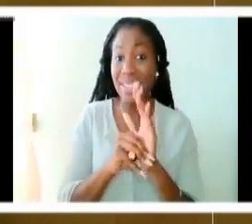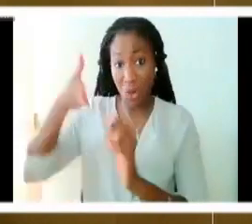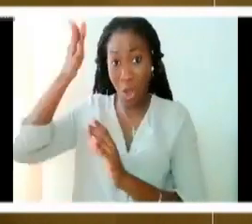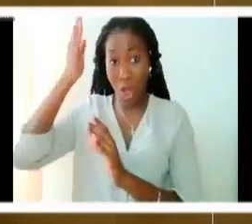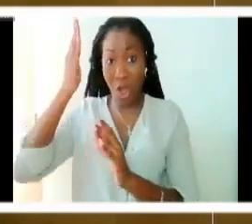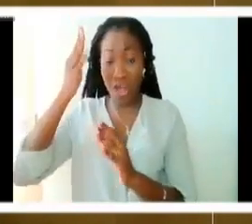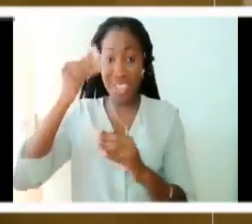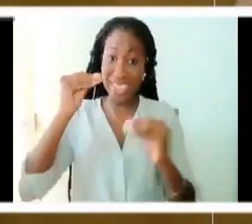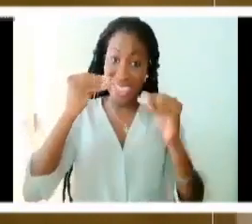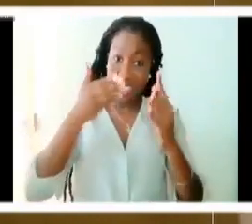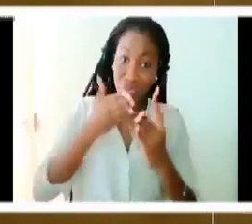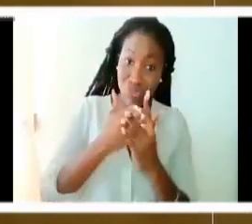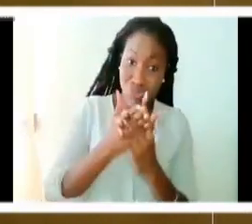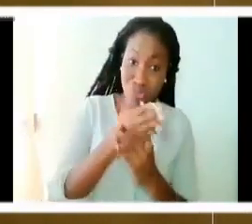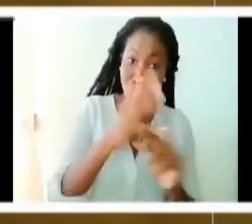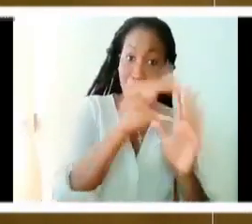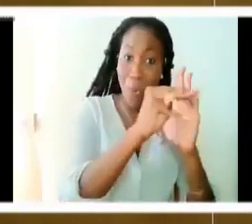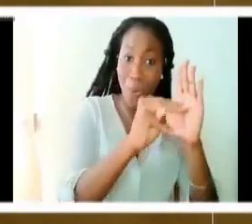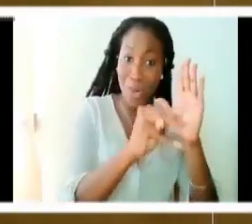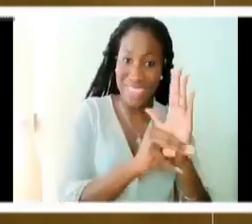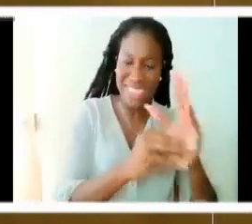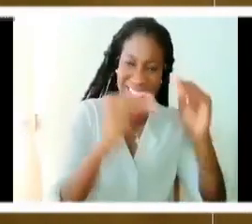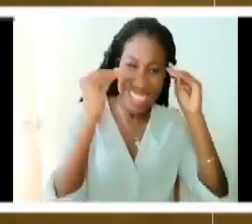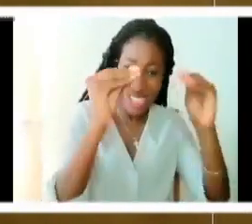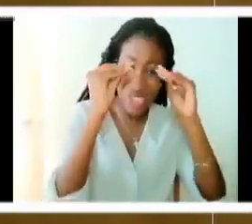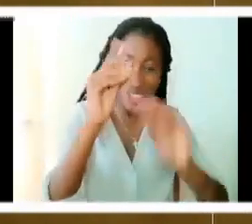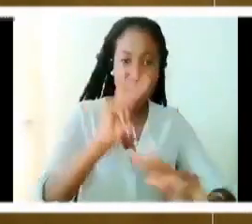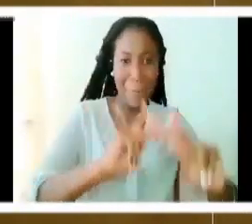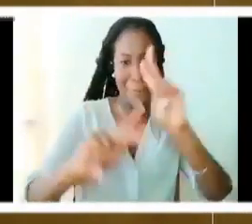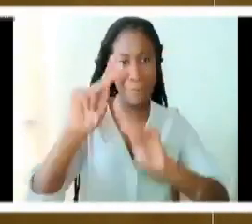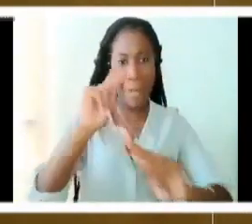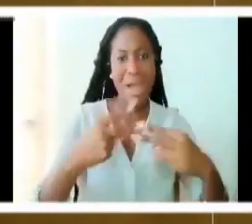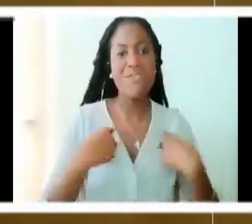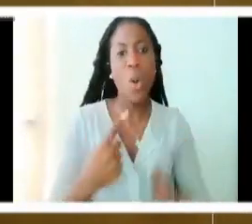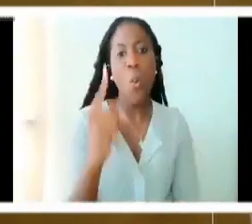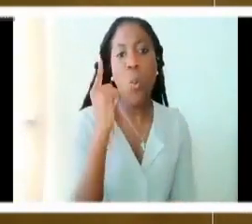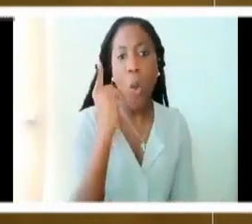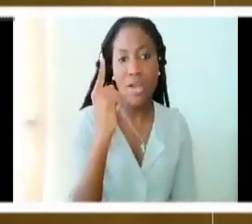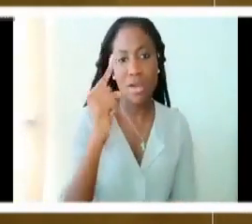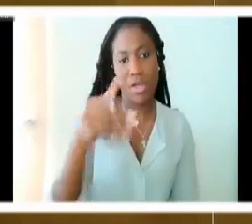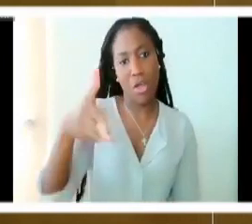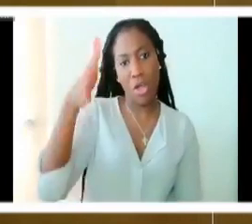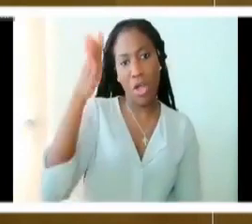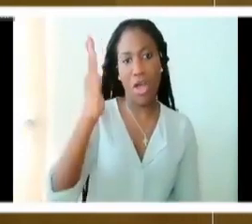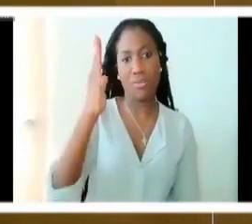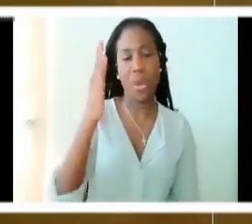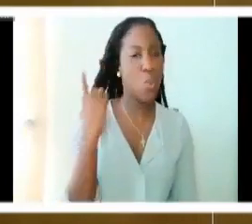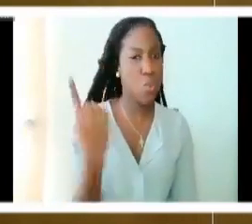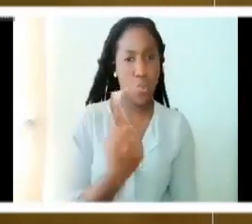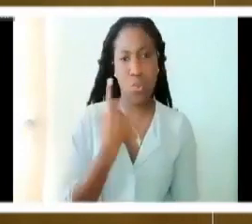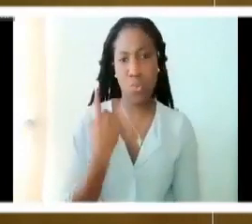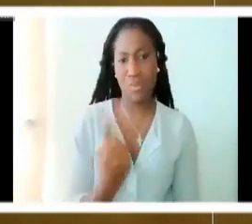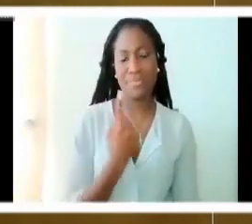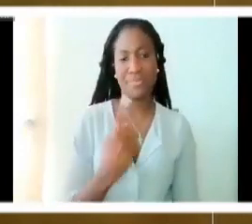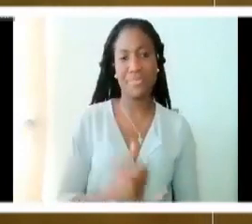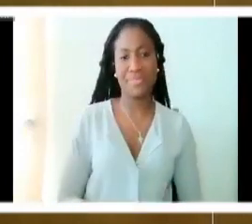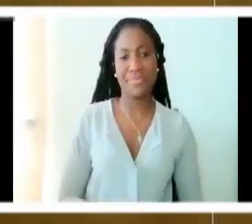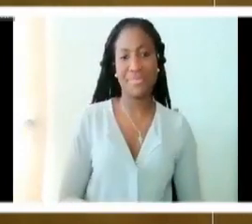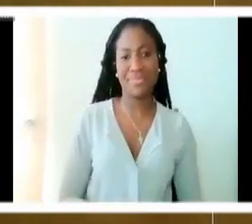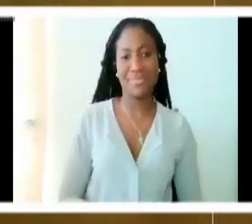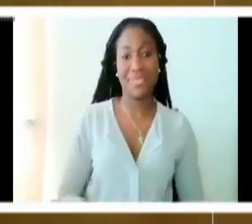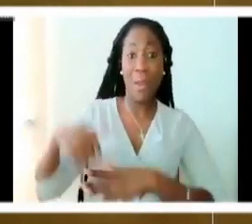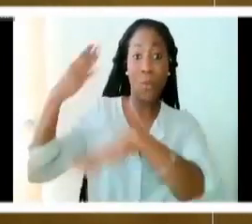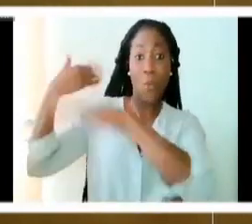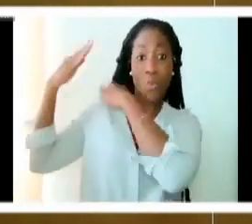understanding that there are many gods, to the understanding that there is only one God. You see, in the beginning, they believed that